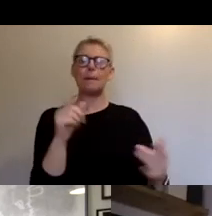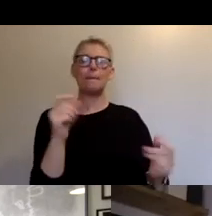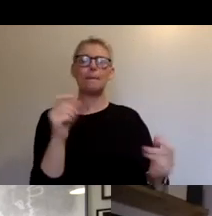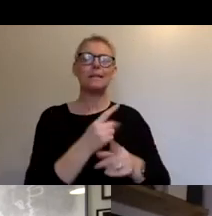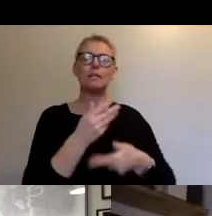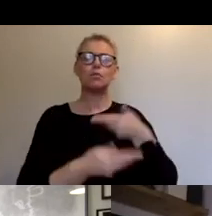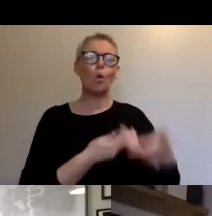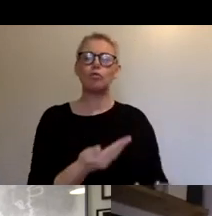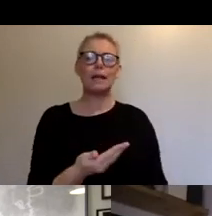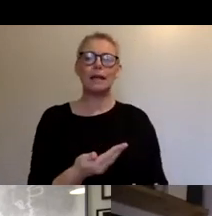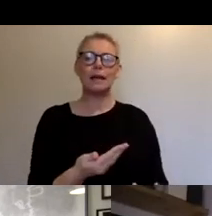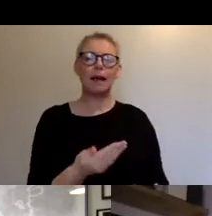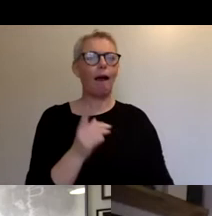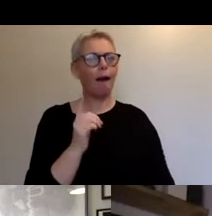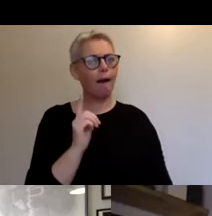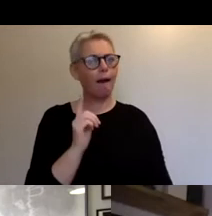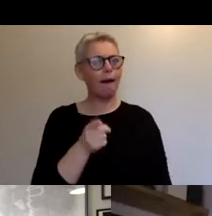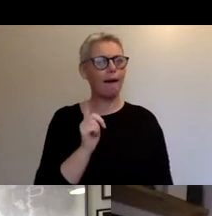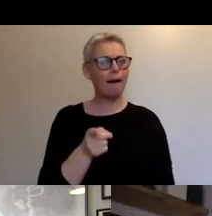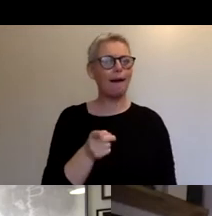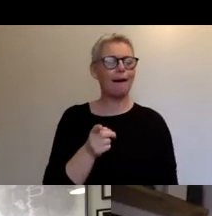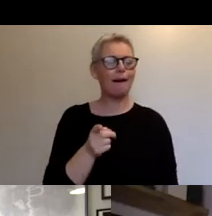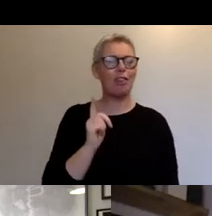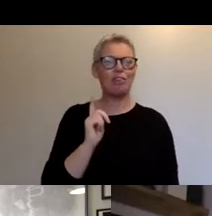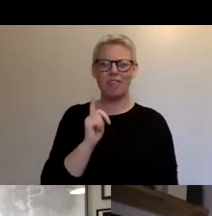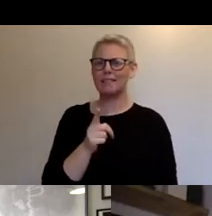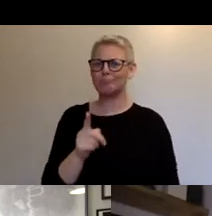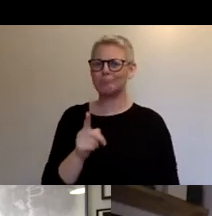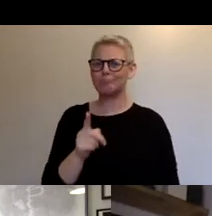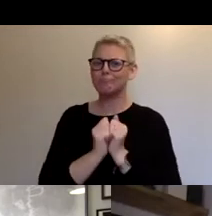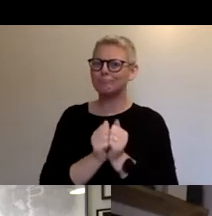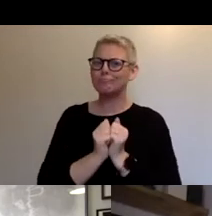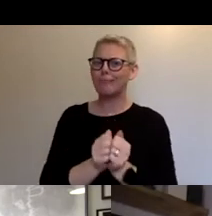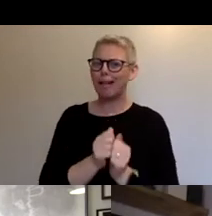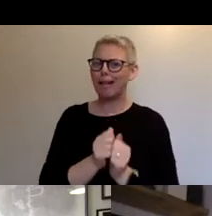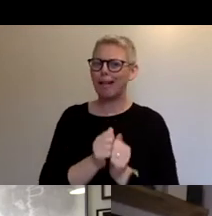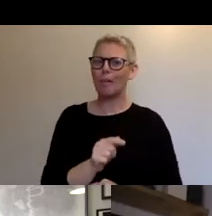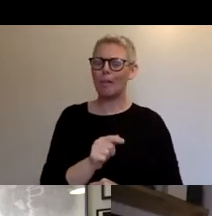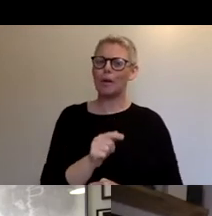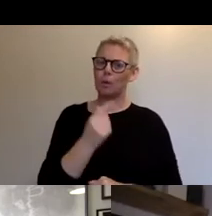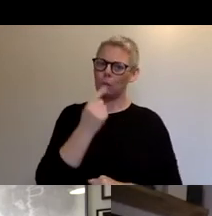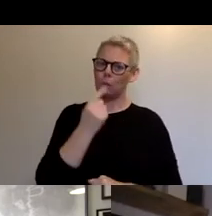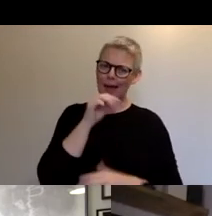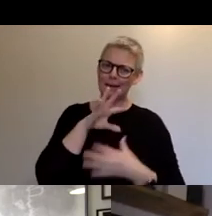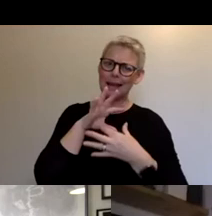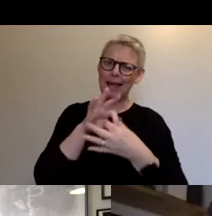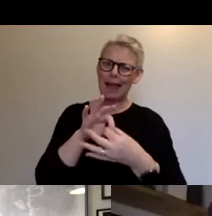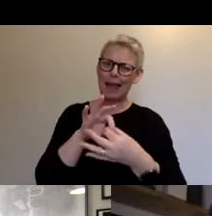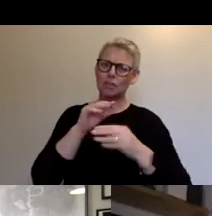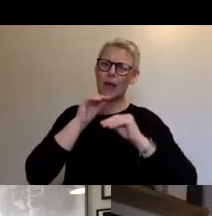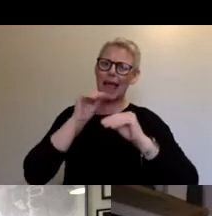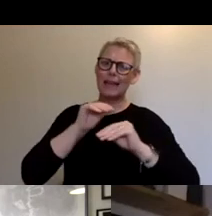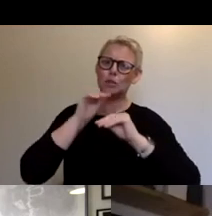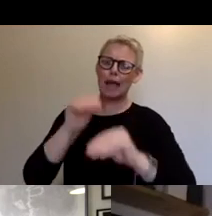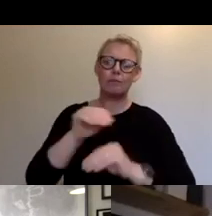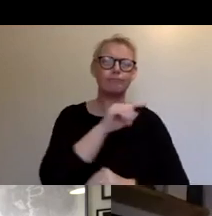one of the biggest takeaways from, from that experience is that we can actually engage and educate in a way that I think carnival is a